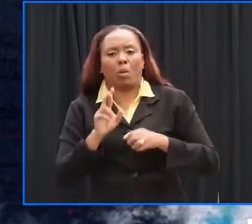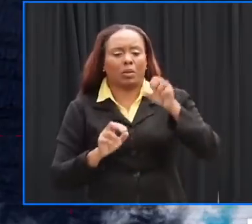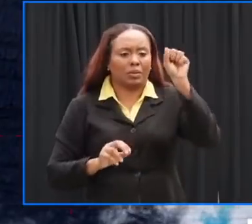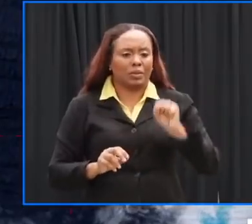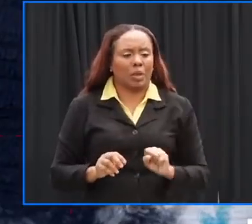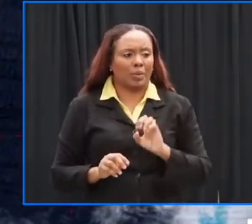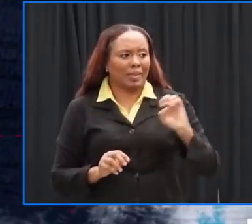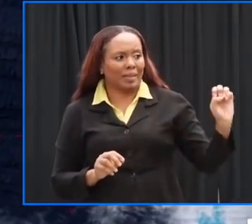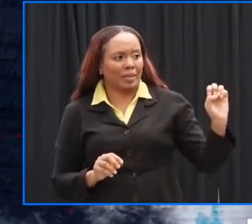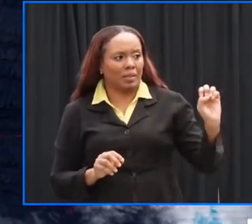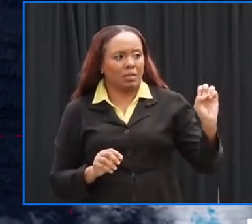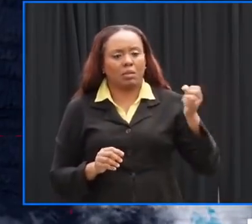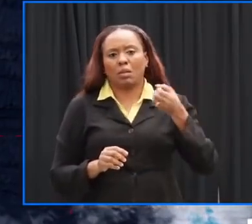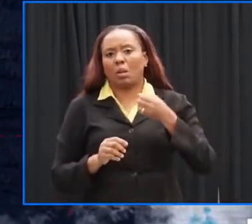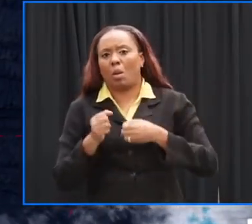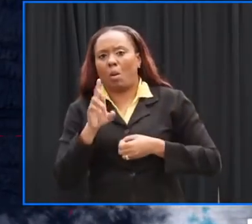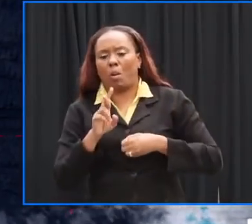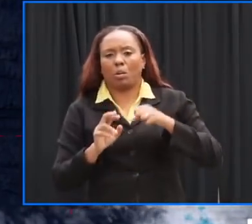southwest